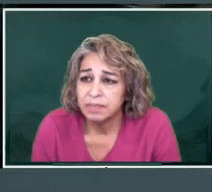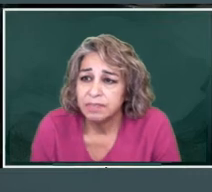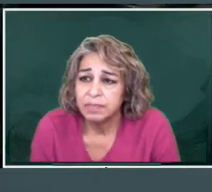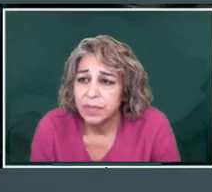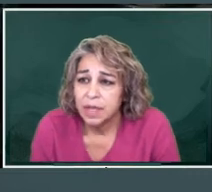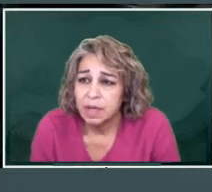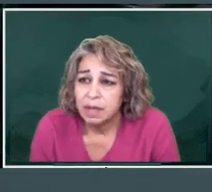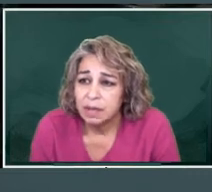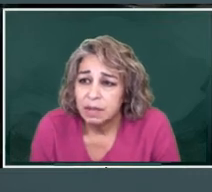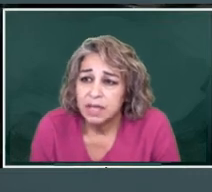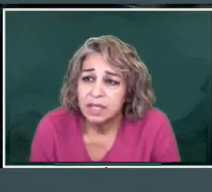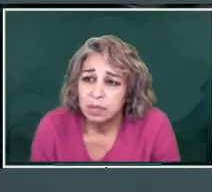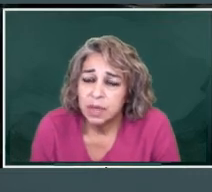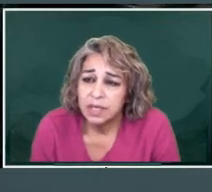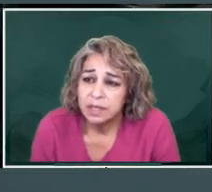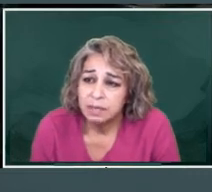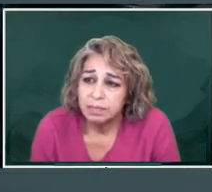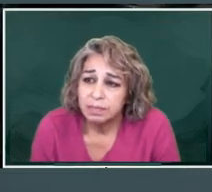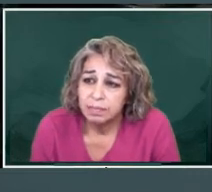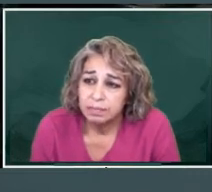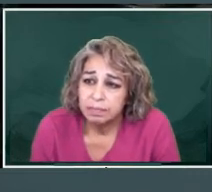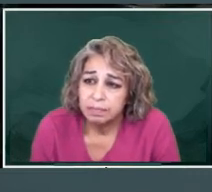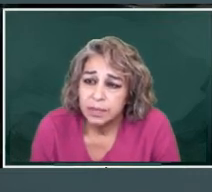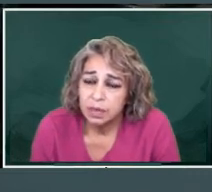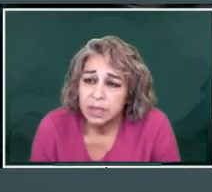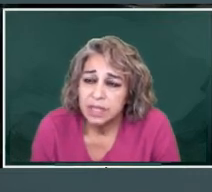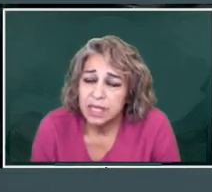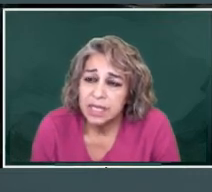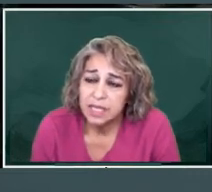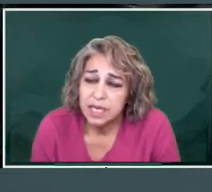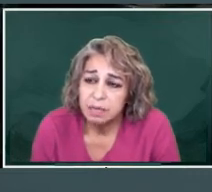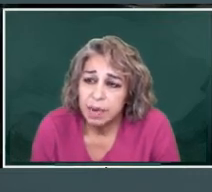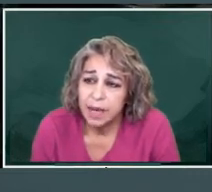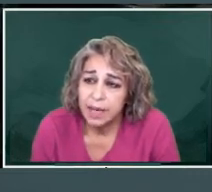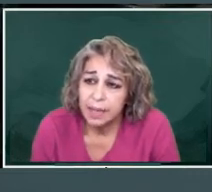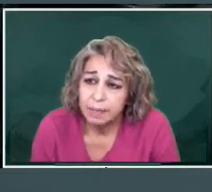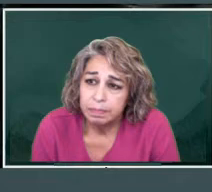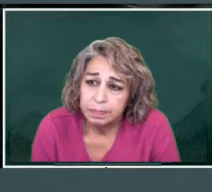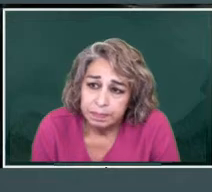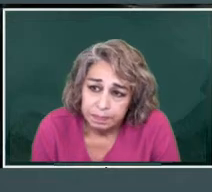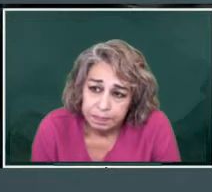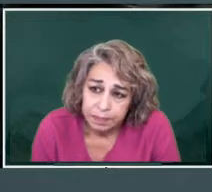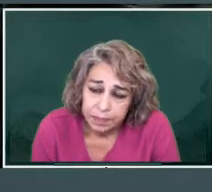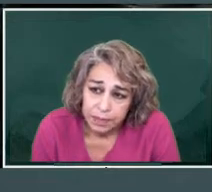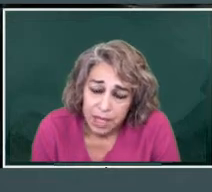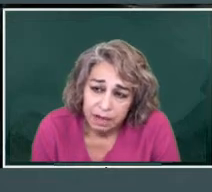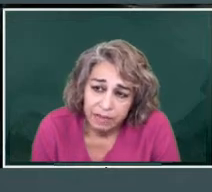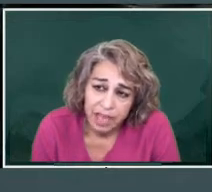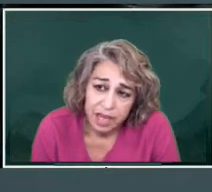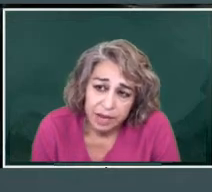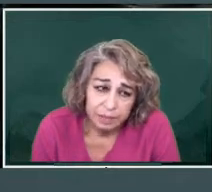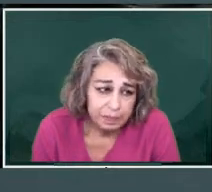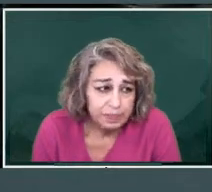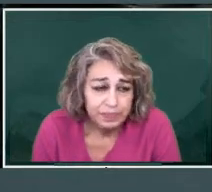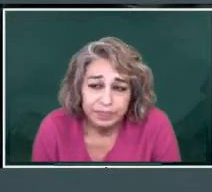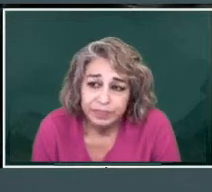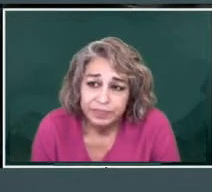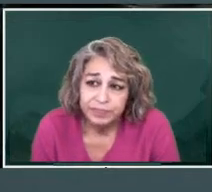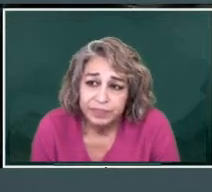This was solicited by the